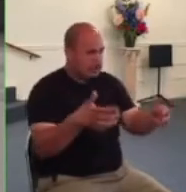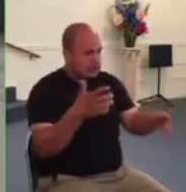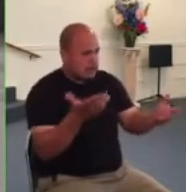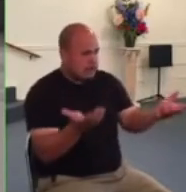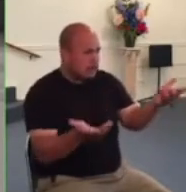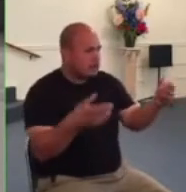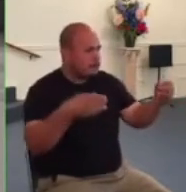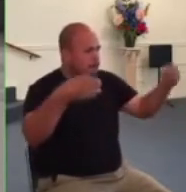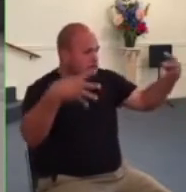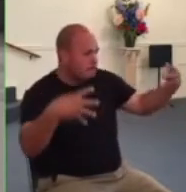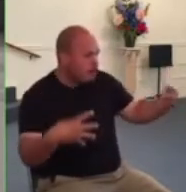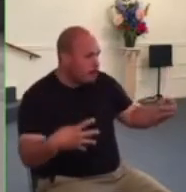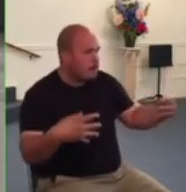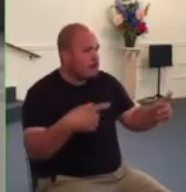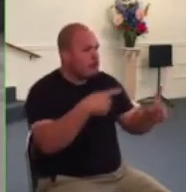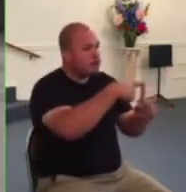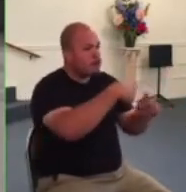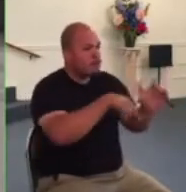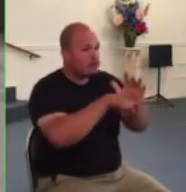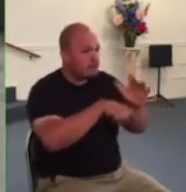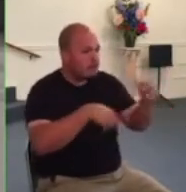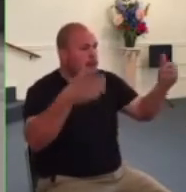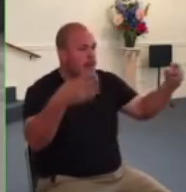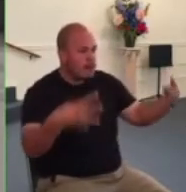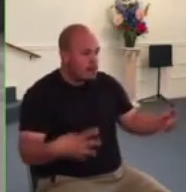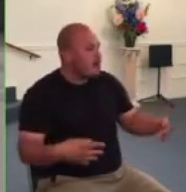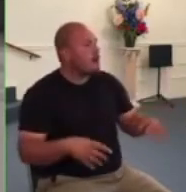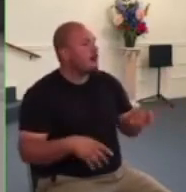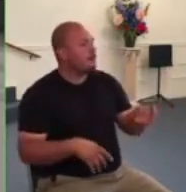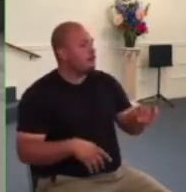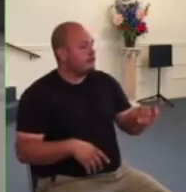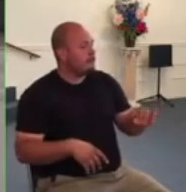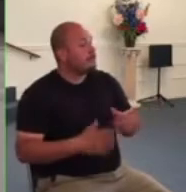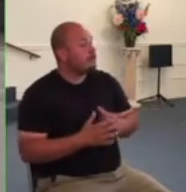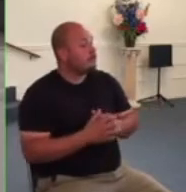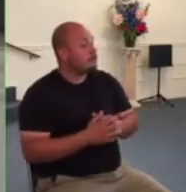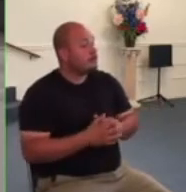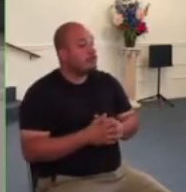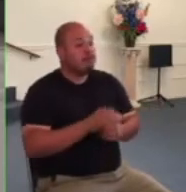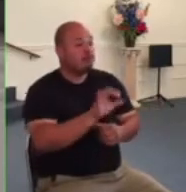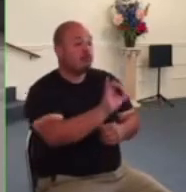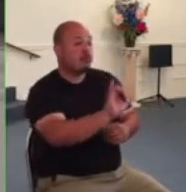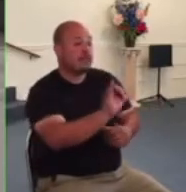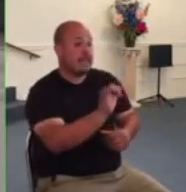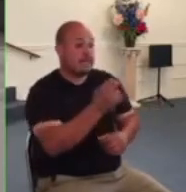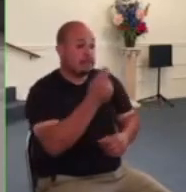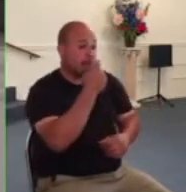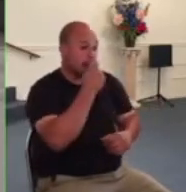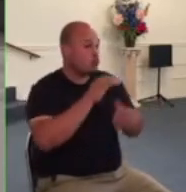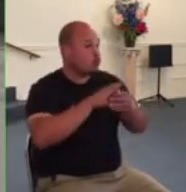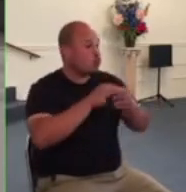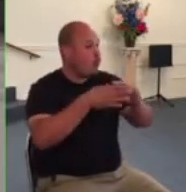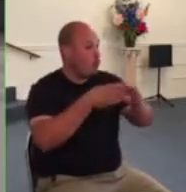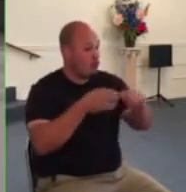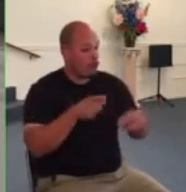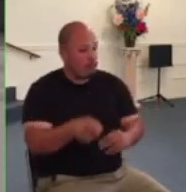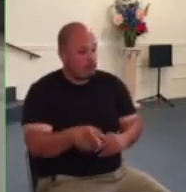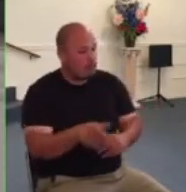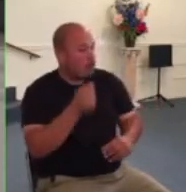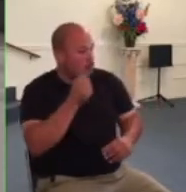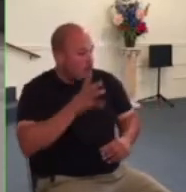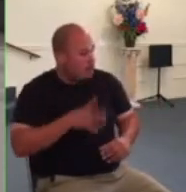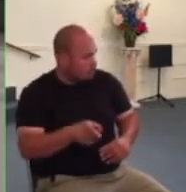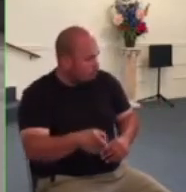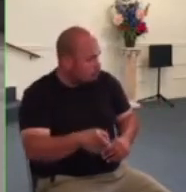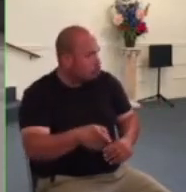corrie ten boom was swayed to defy the german authorities because well frankly because they were not the rightful